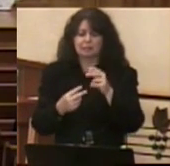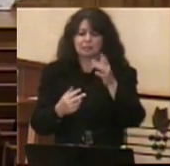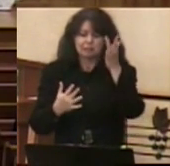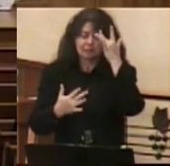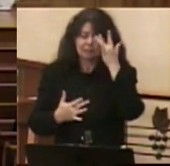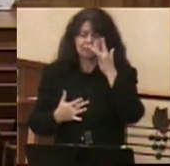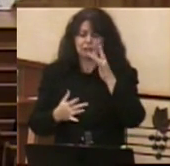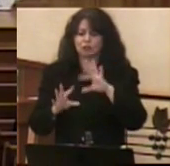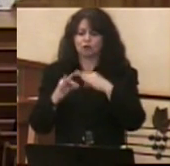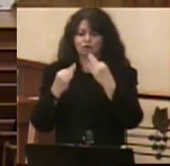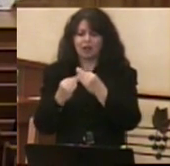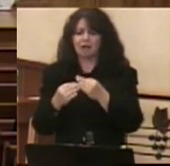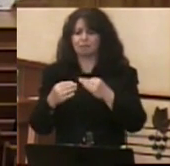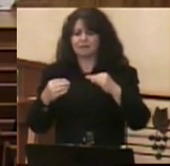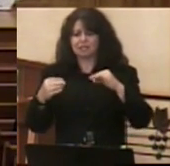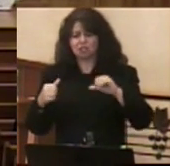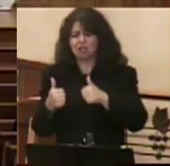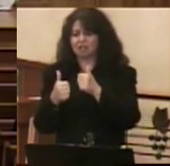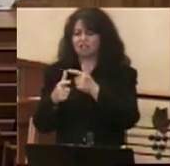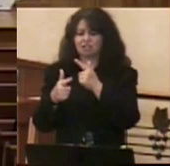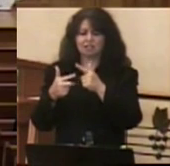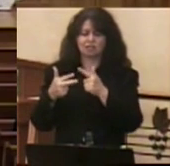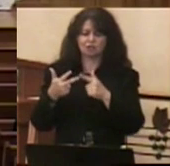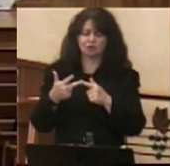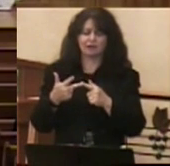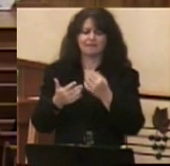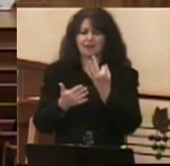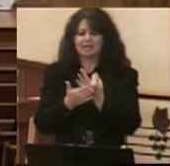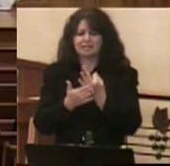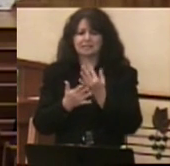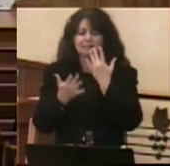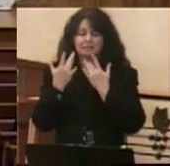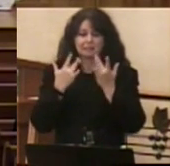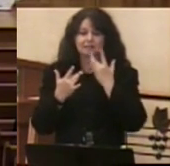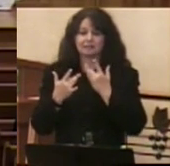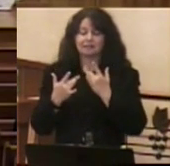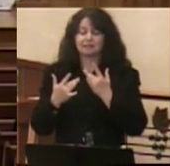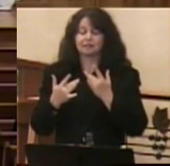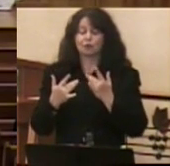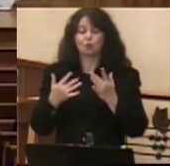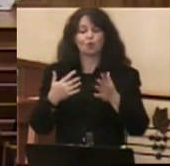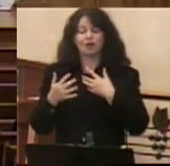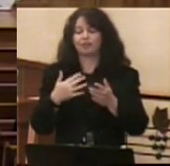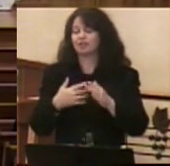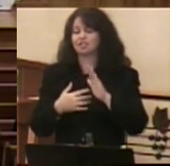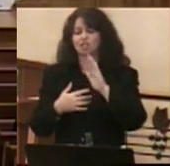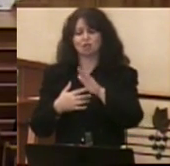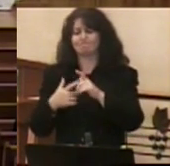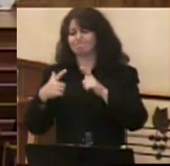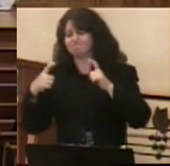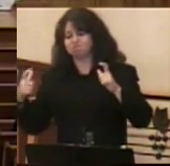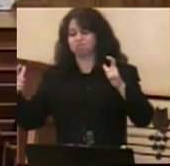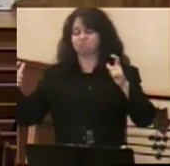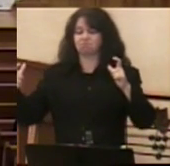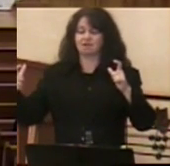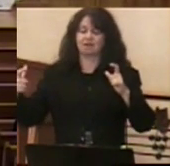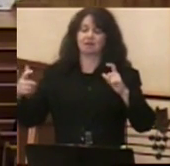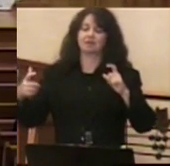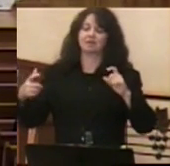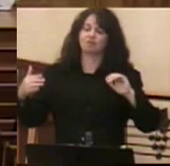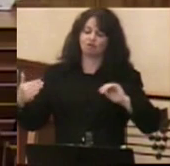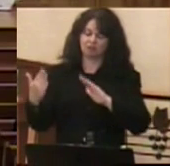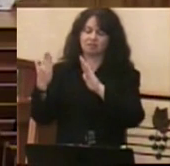challenges or financial burdens or you tell me what it is that is enormous in your life